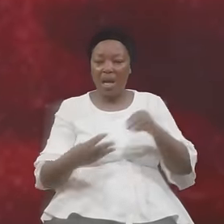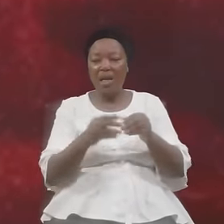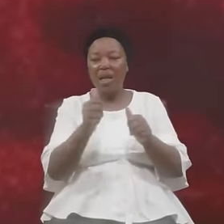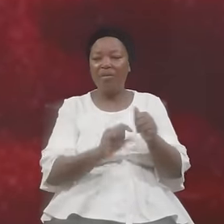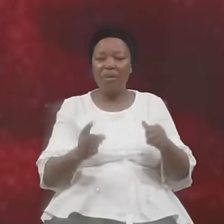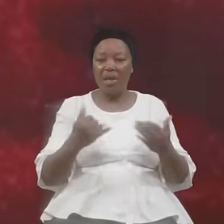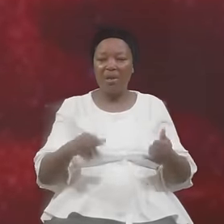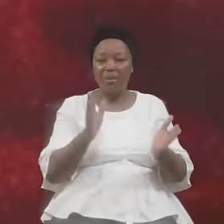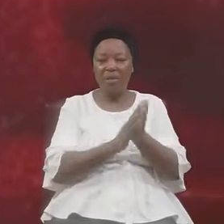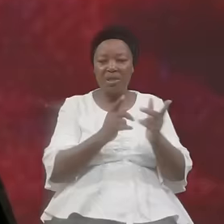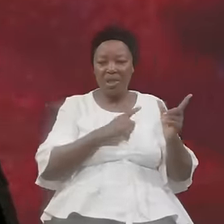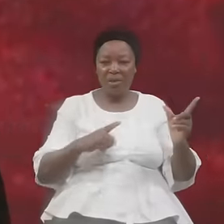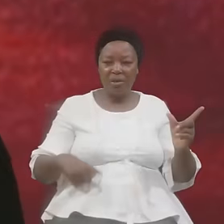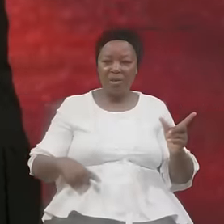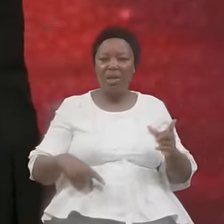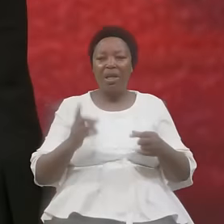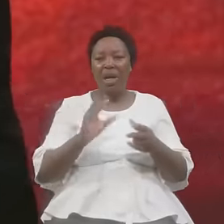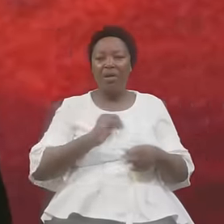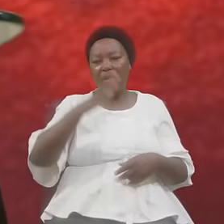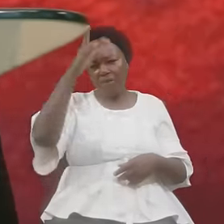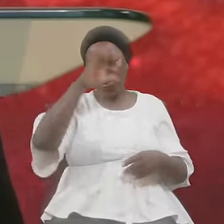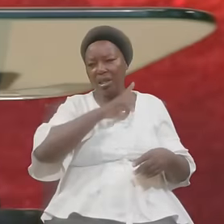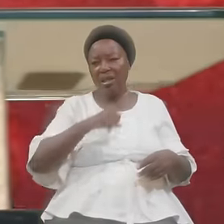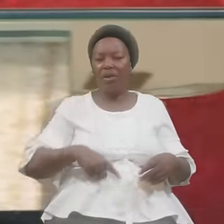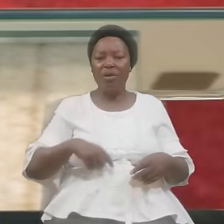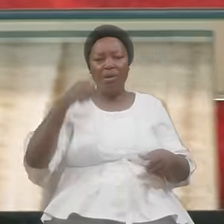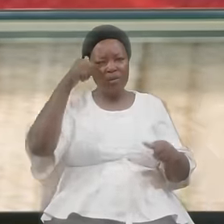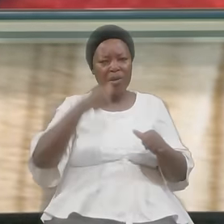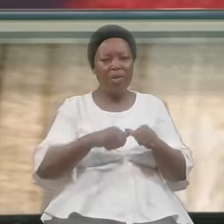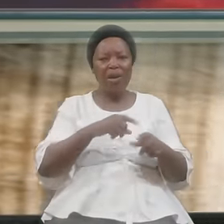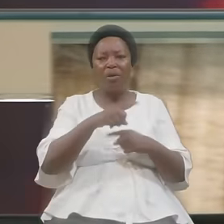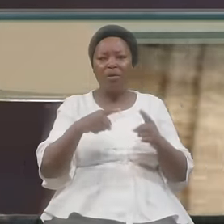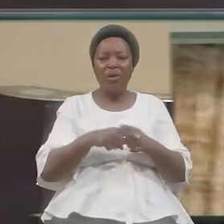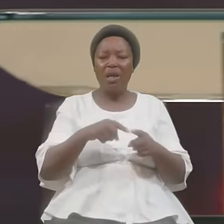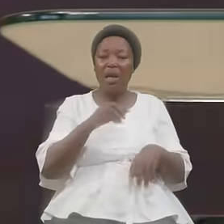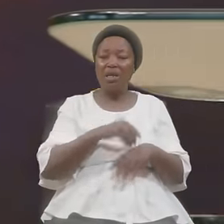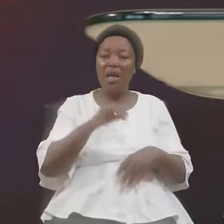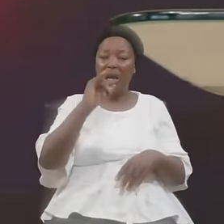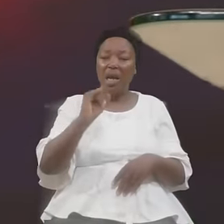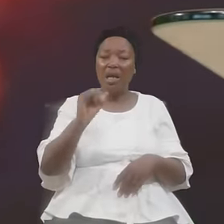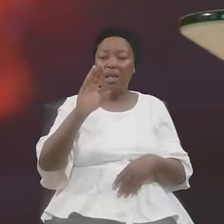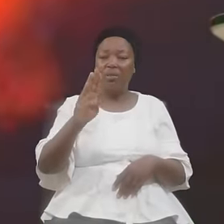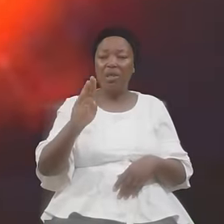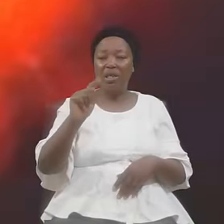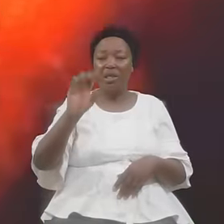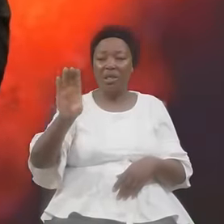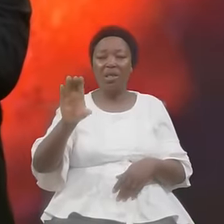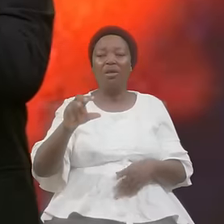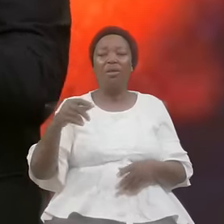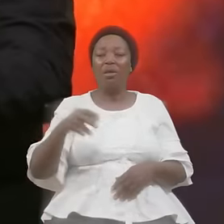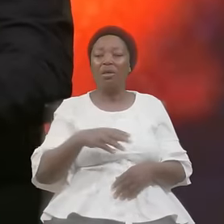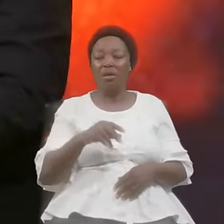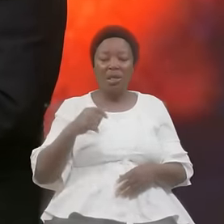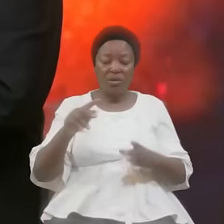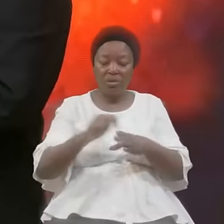And I Remember You Know Where I BTC Or Training People And We Had Some Very